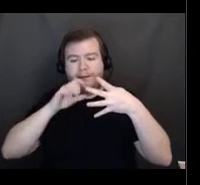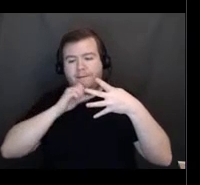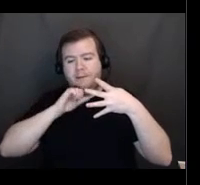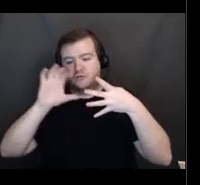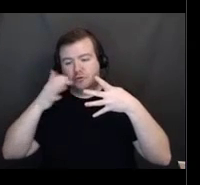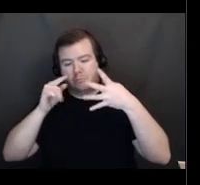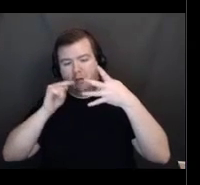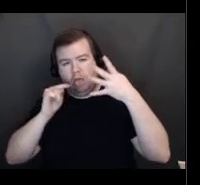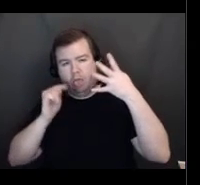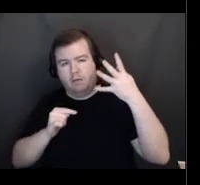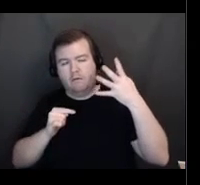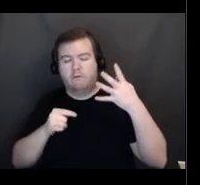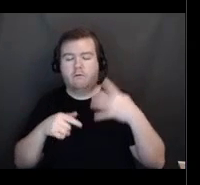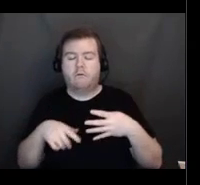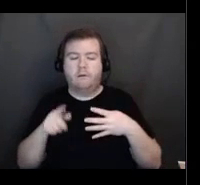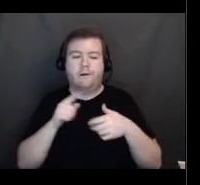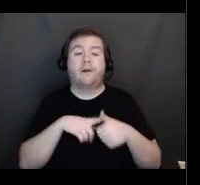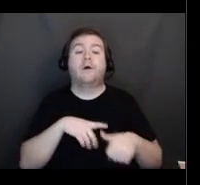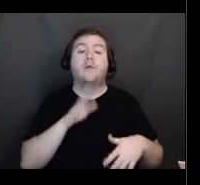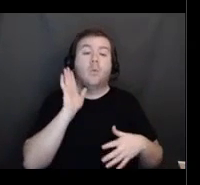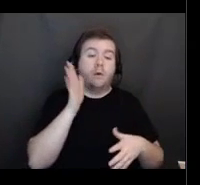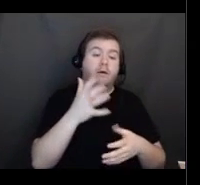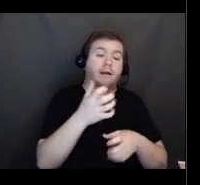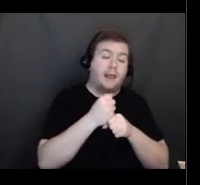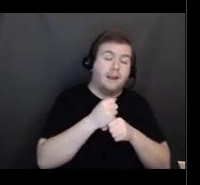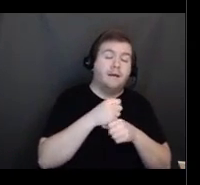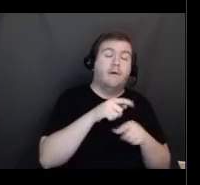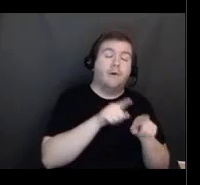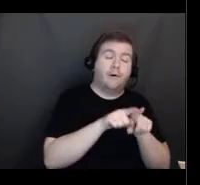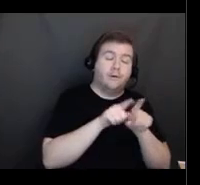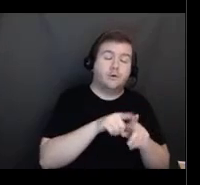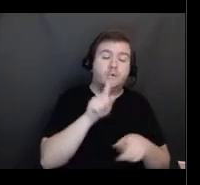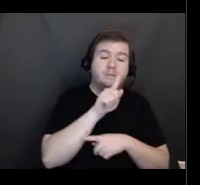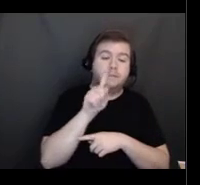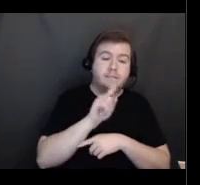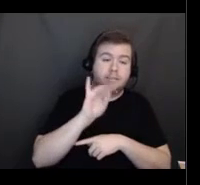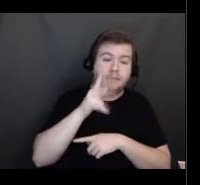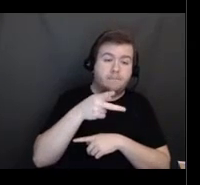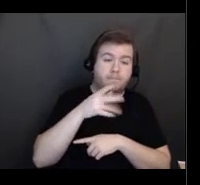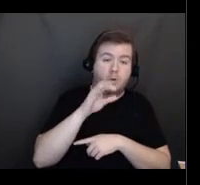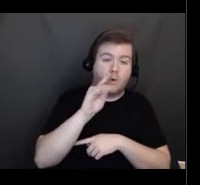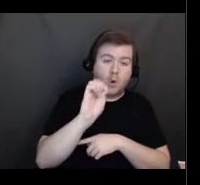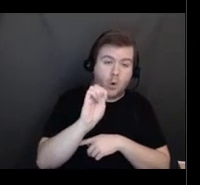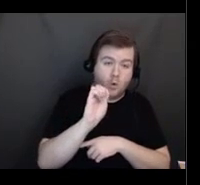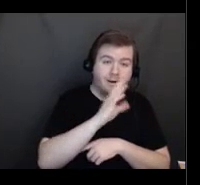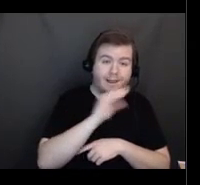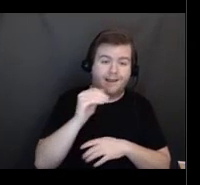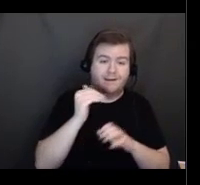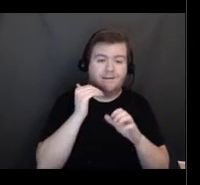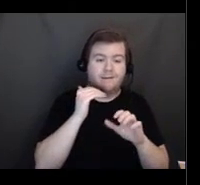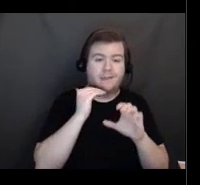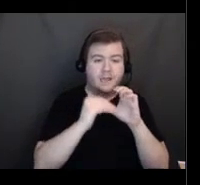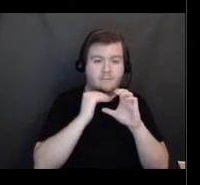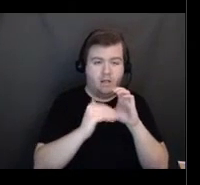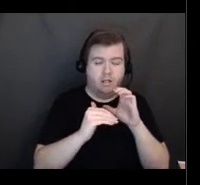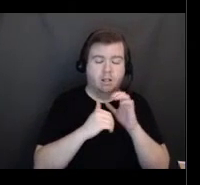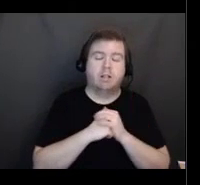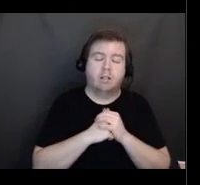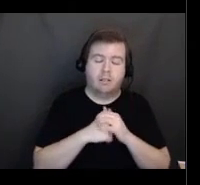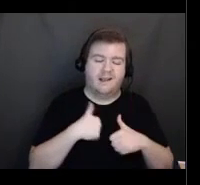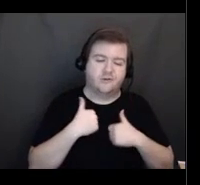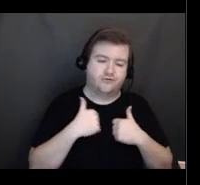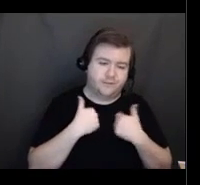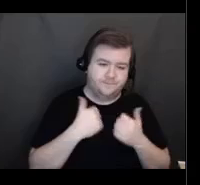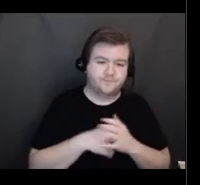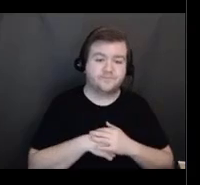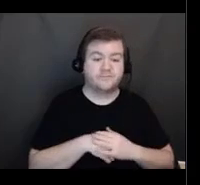the zip code and email address. The information you enter will only be used for the purposes of scheduling a